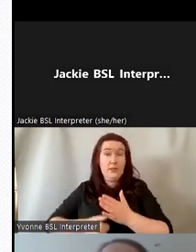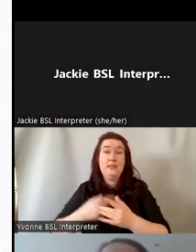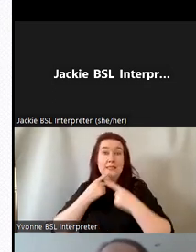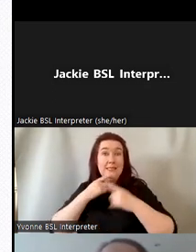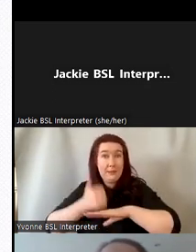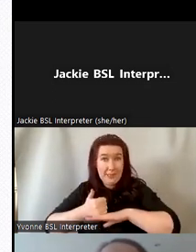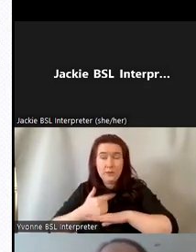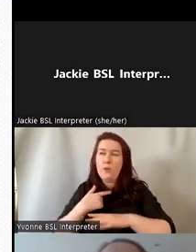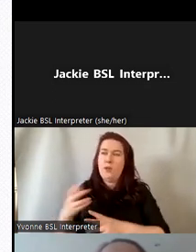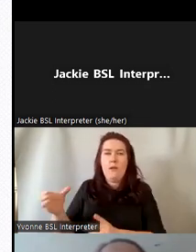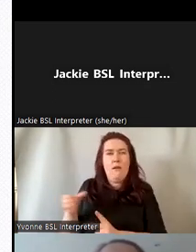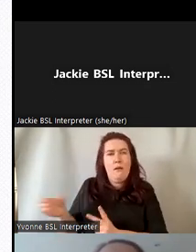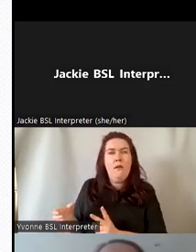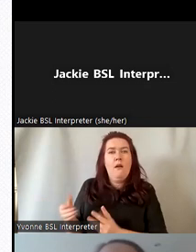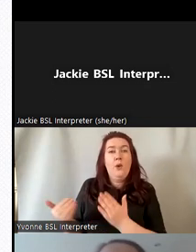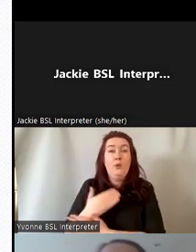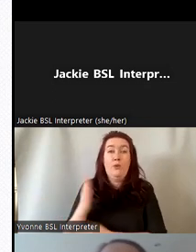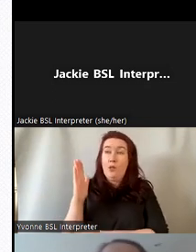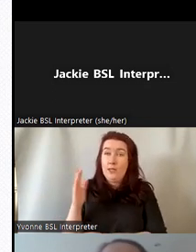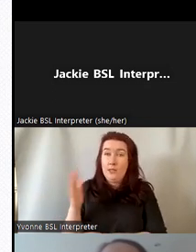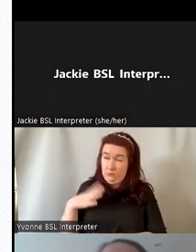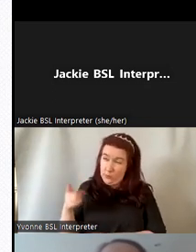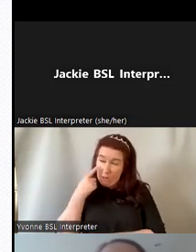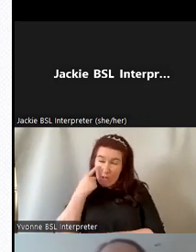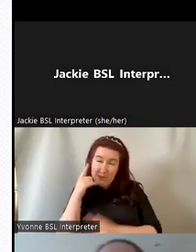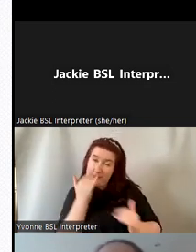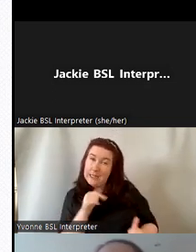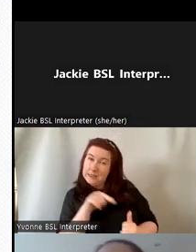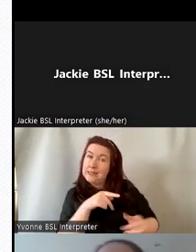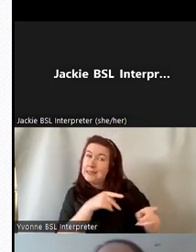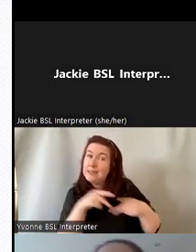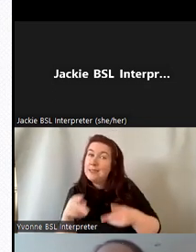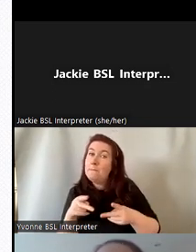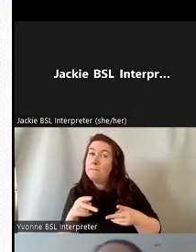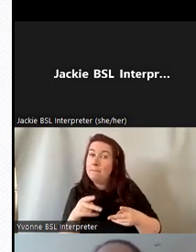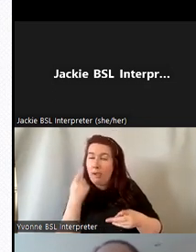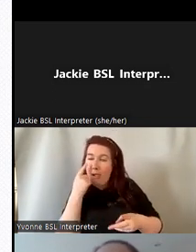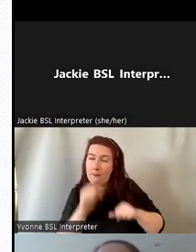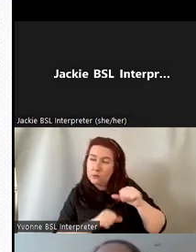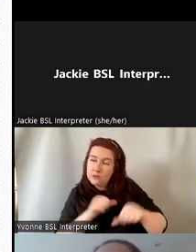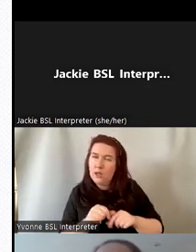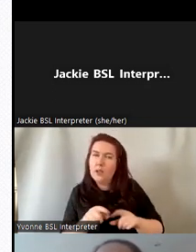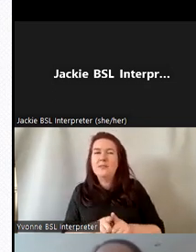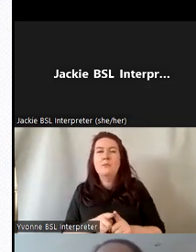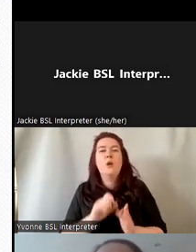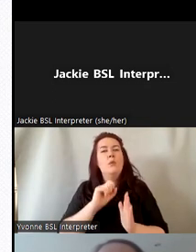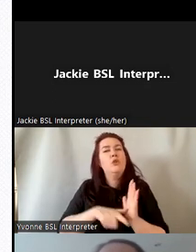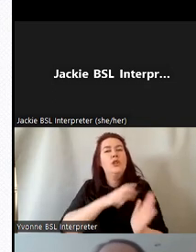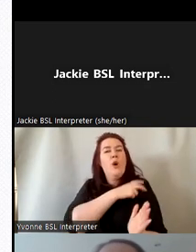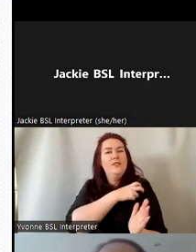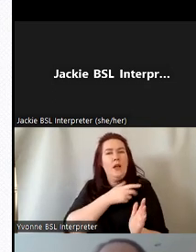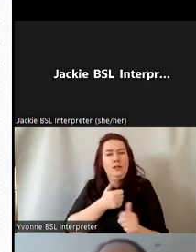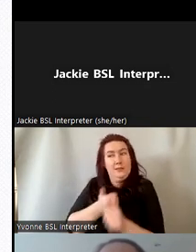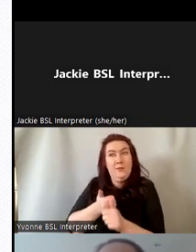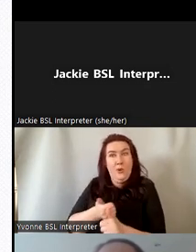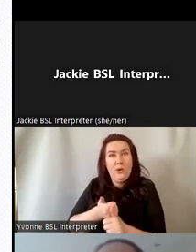of new volunteers to test our systems and procedures supported by the project officer so that we could make sure that